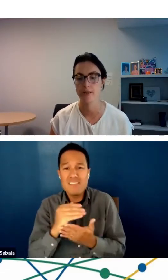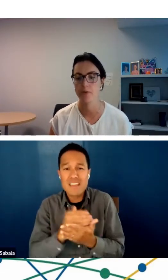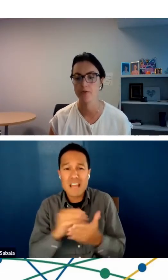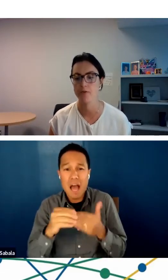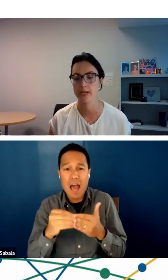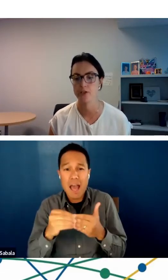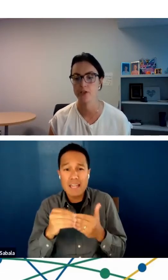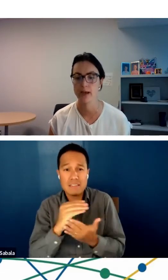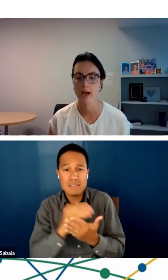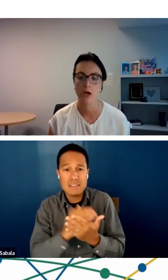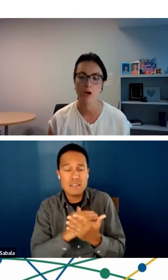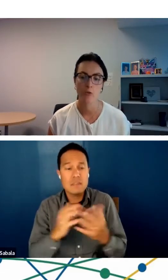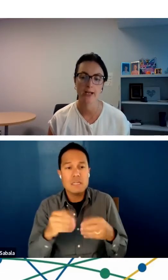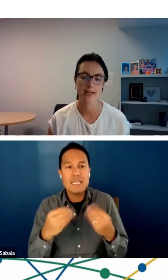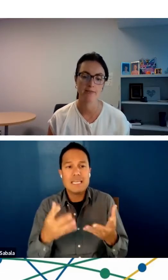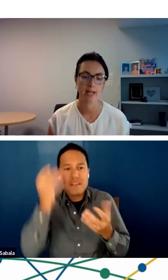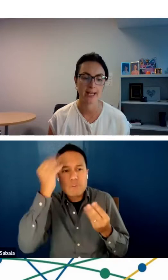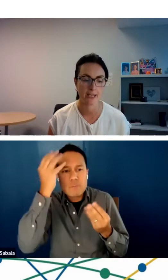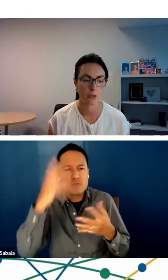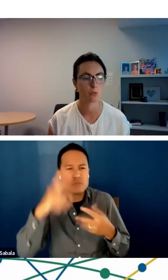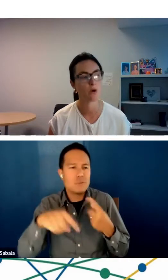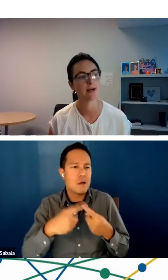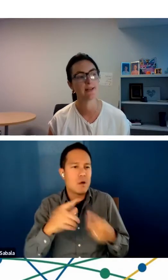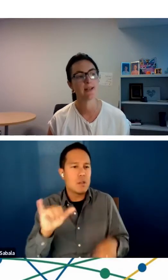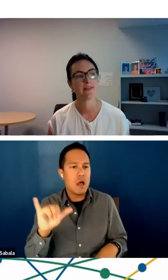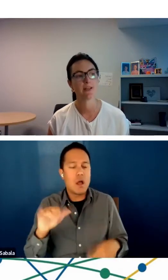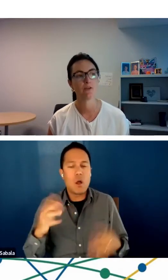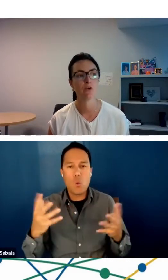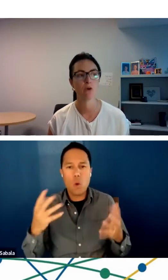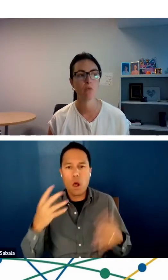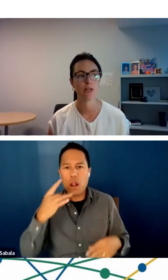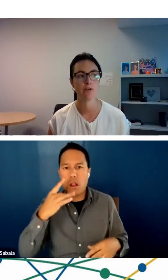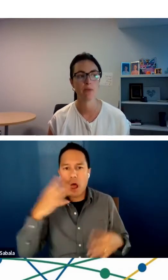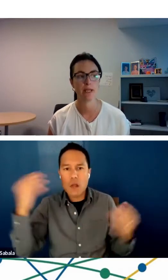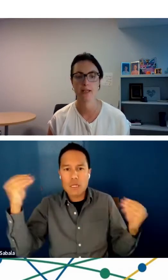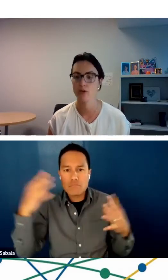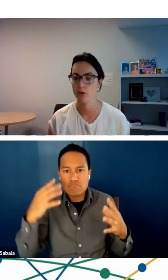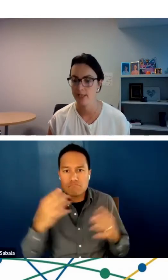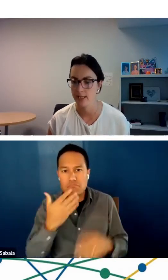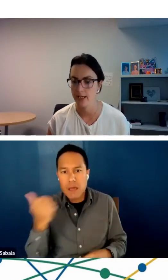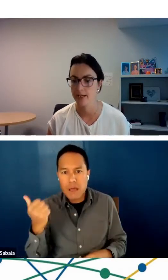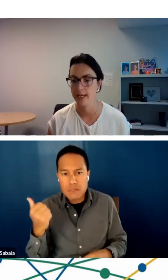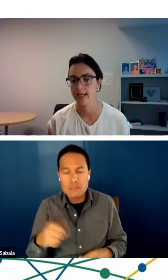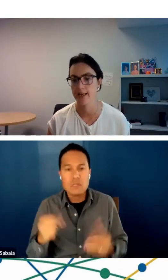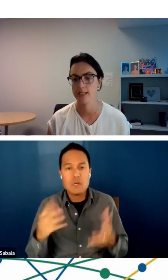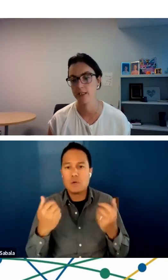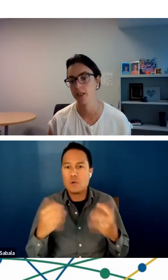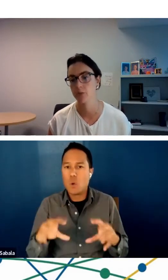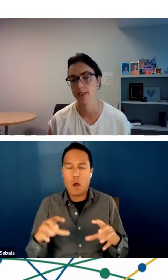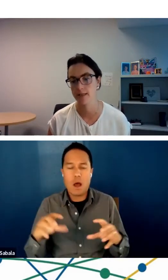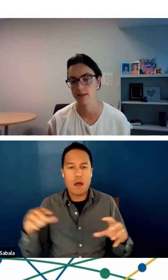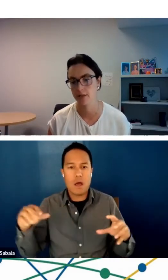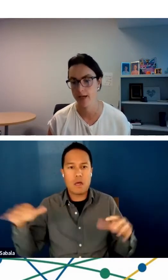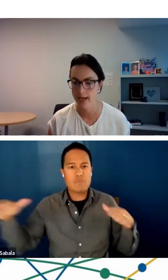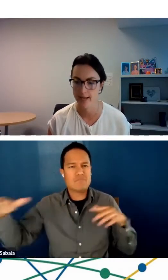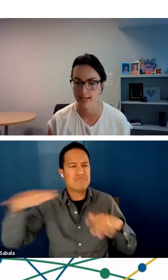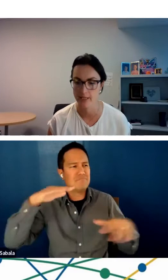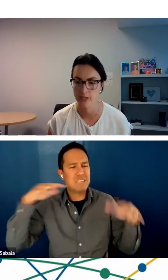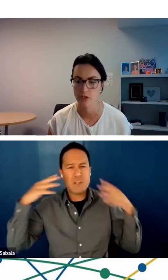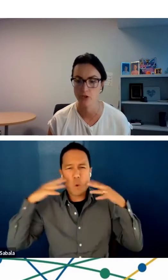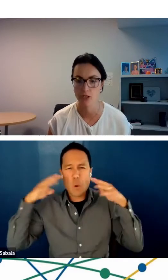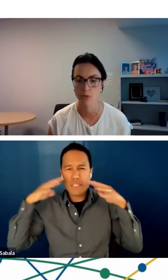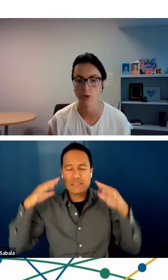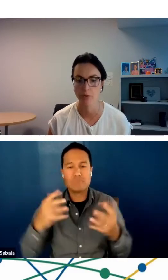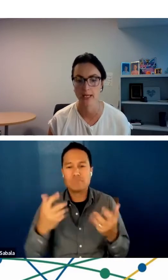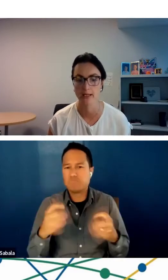patient some information about what kind of lighting you want, that you don't want to be in a noisy area. And ideally you would like to have